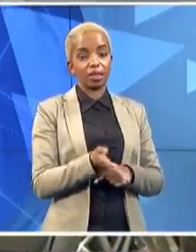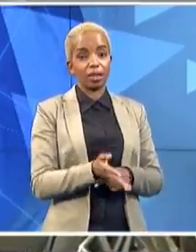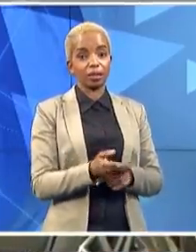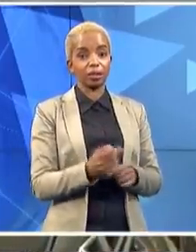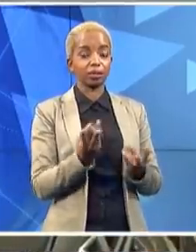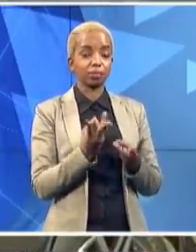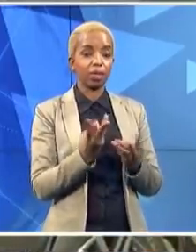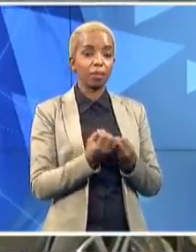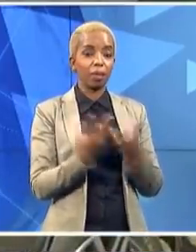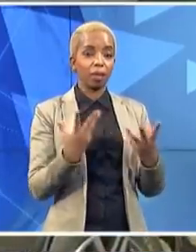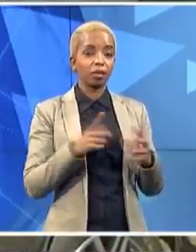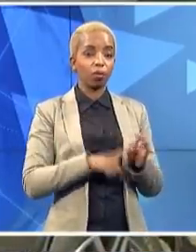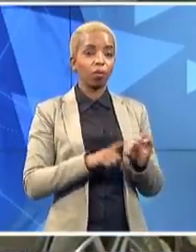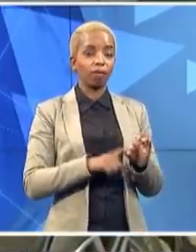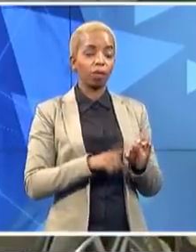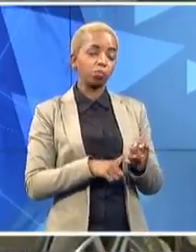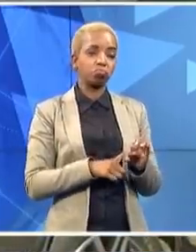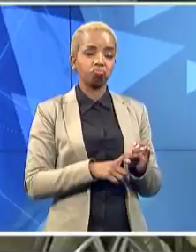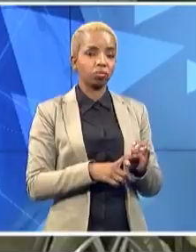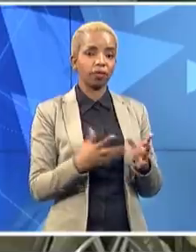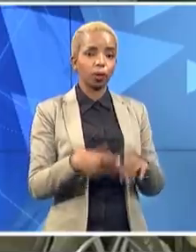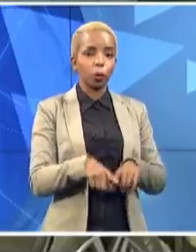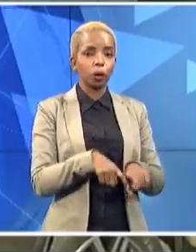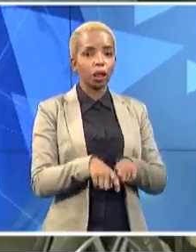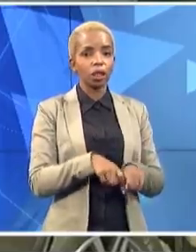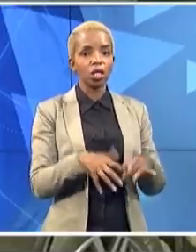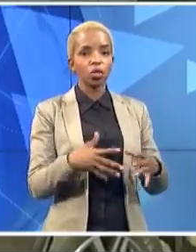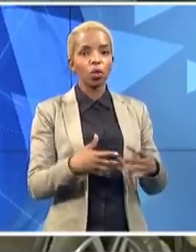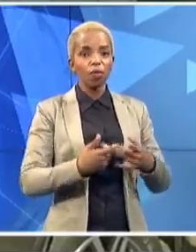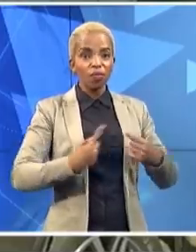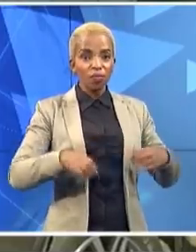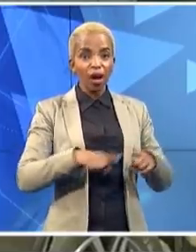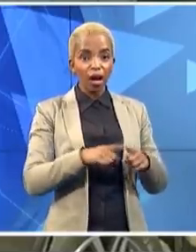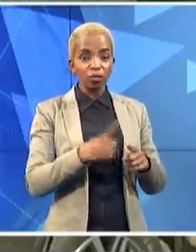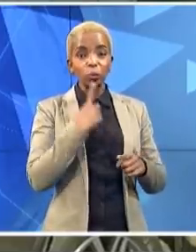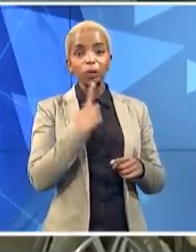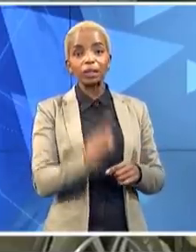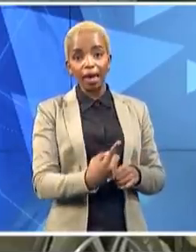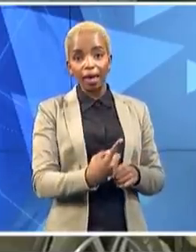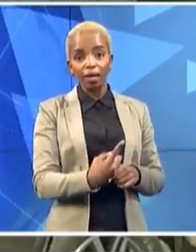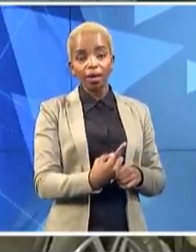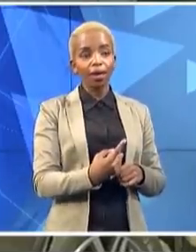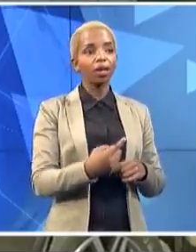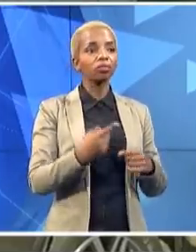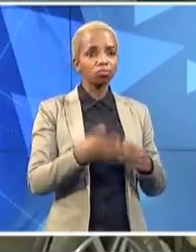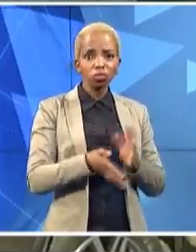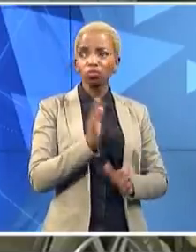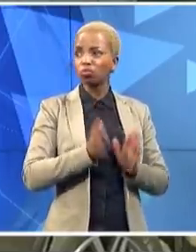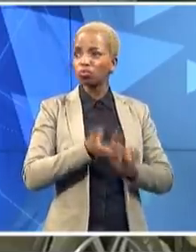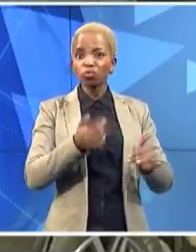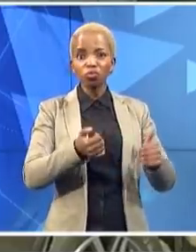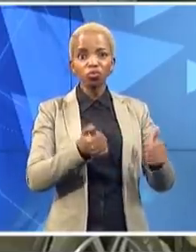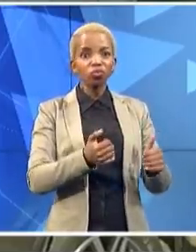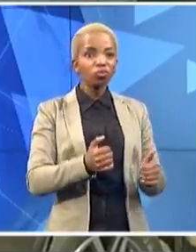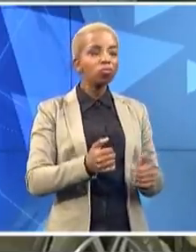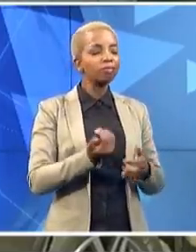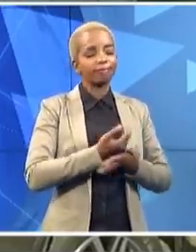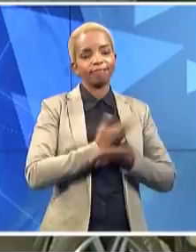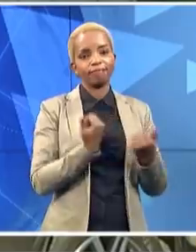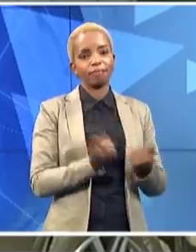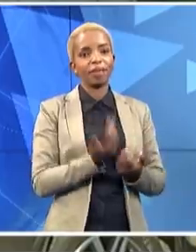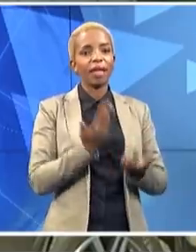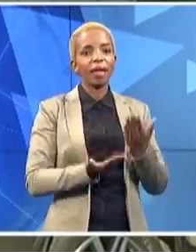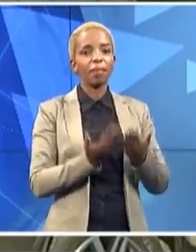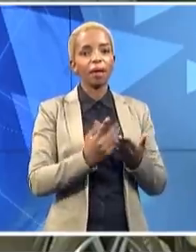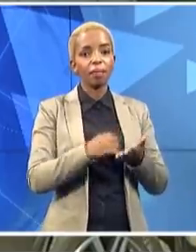to comment on how big the outbreak is in a rural area like this, I think we'll see in the next few weeks. We have had one patient that's